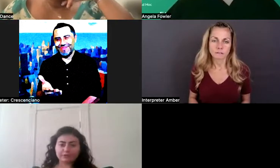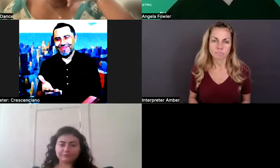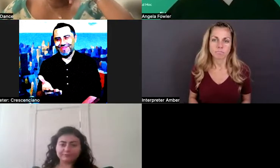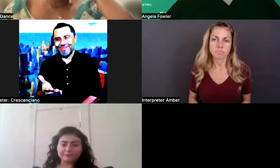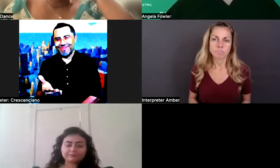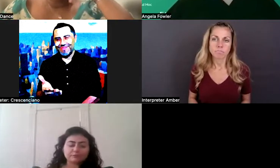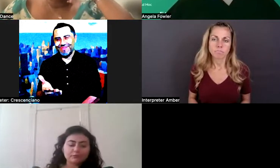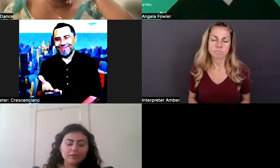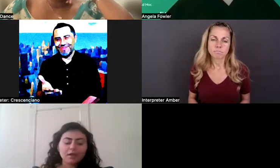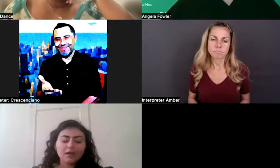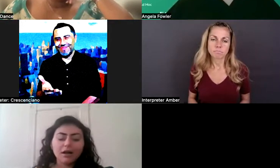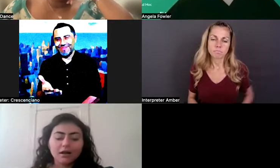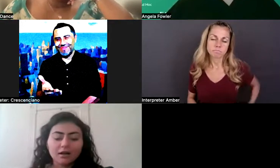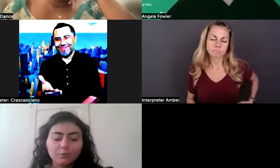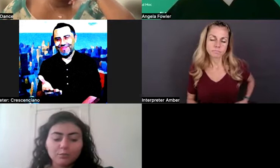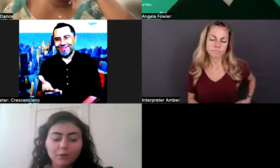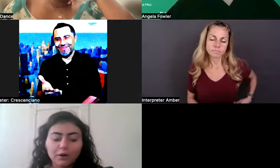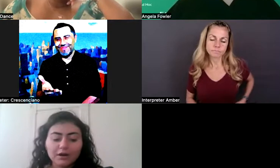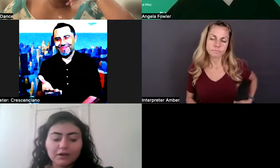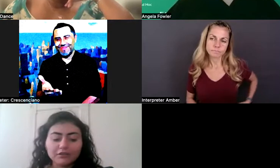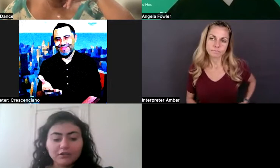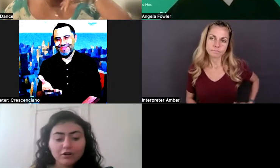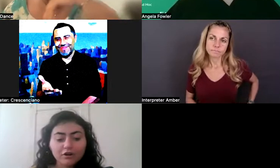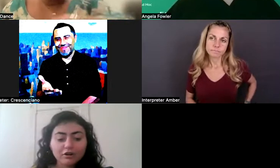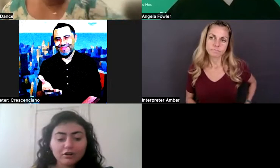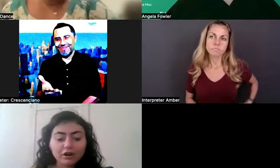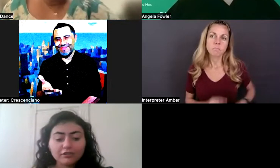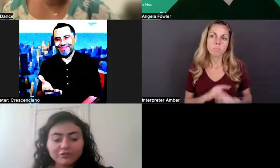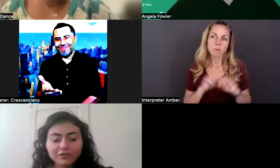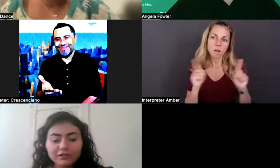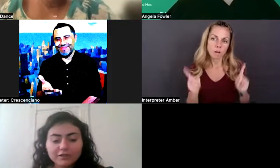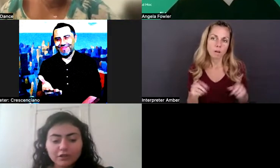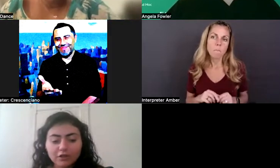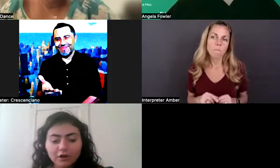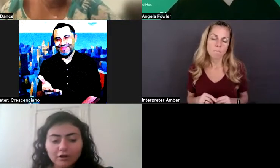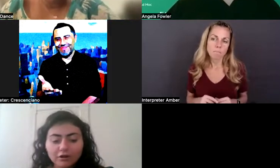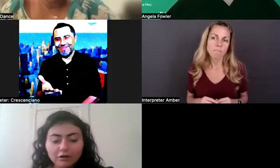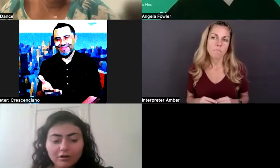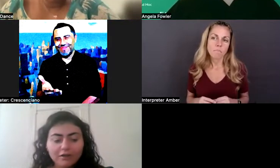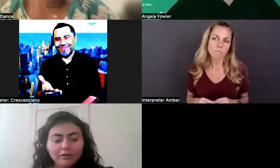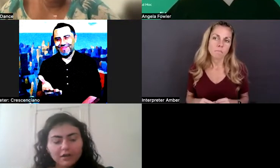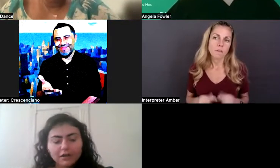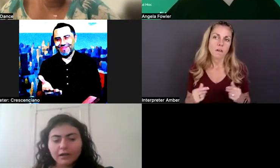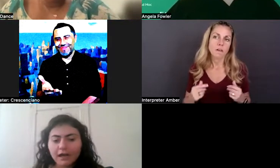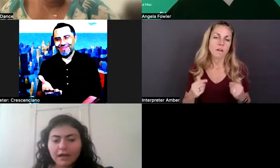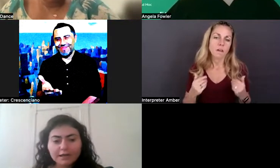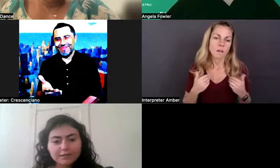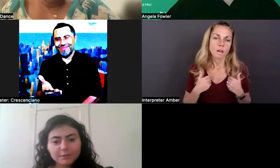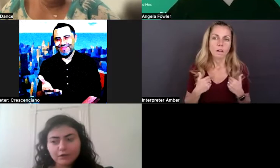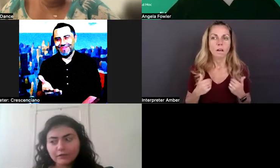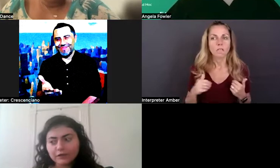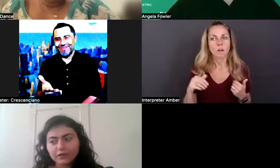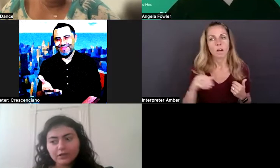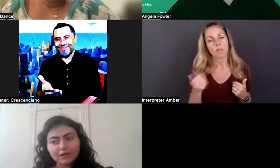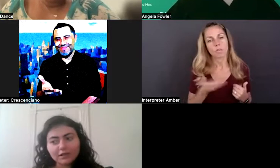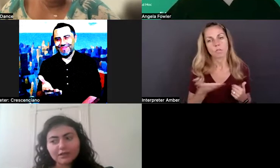out there. Um, but there are other things that are not as